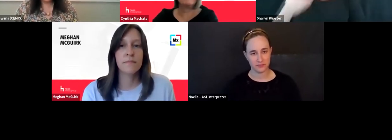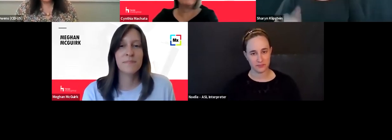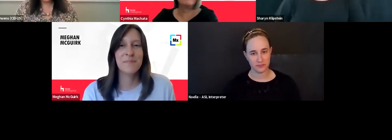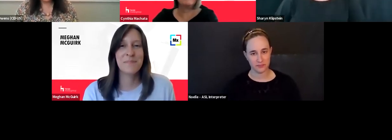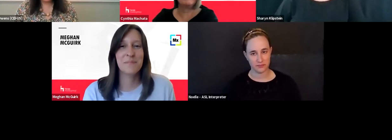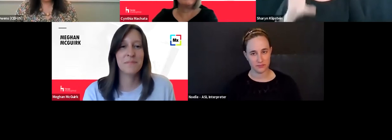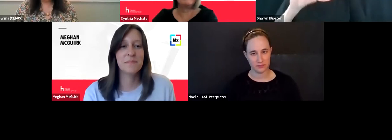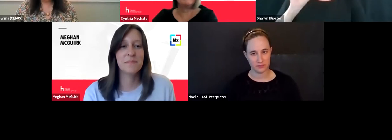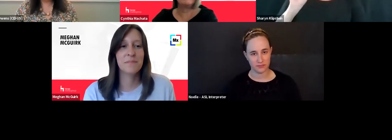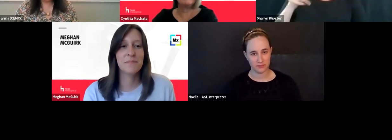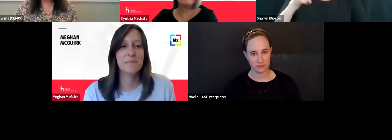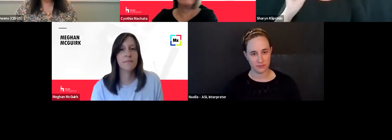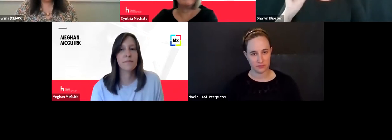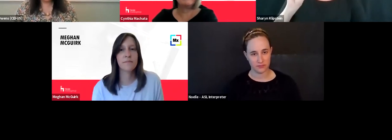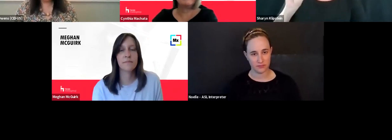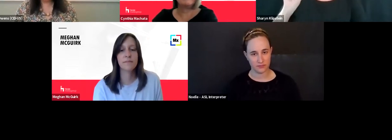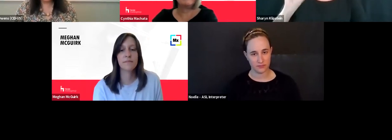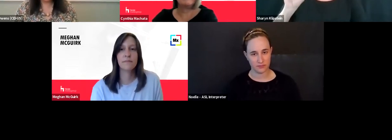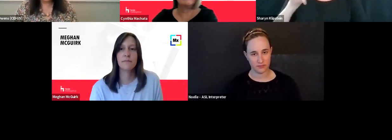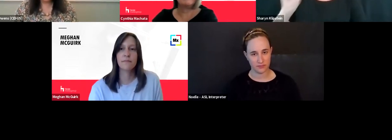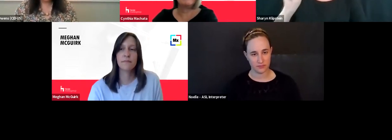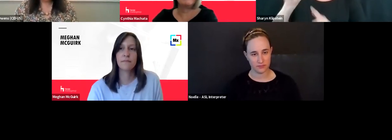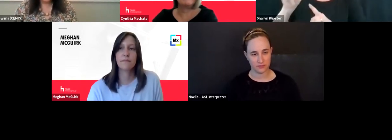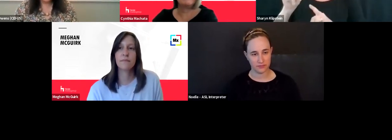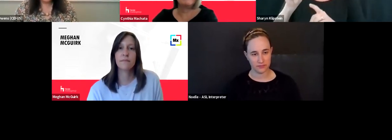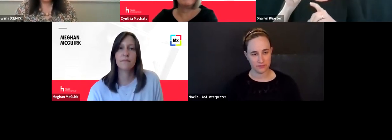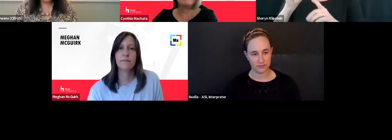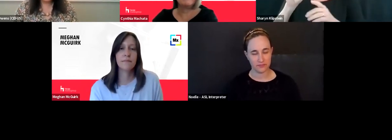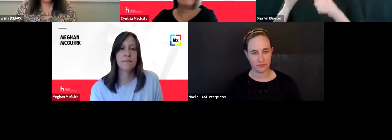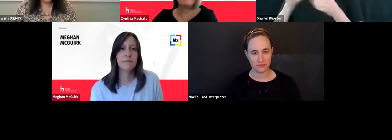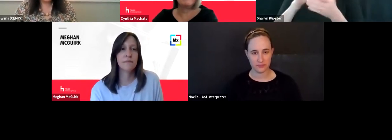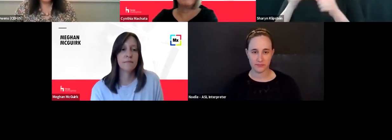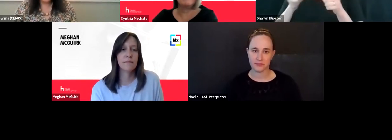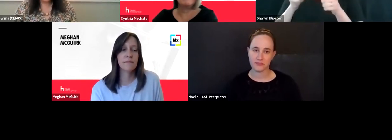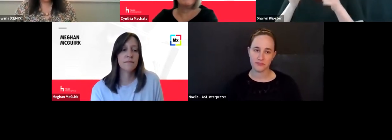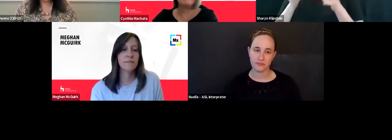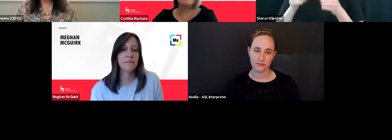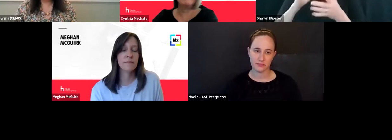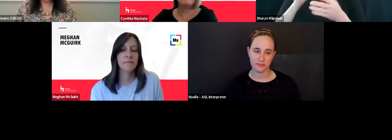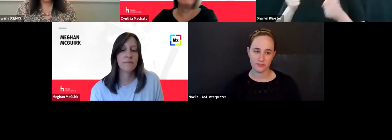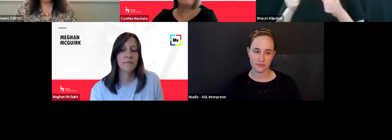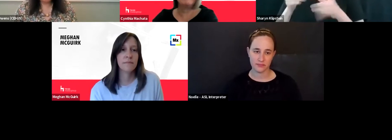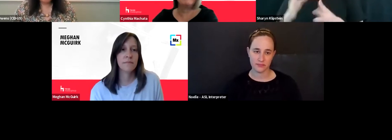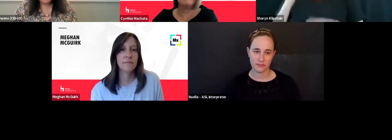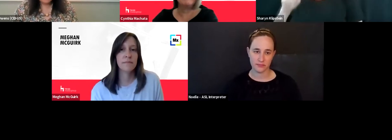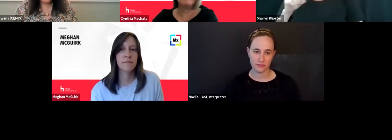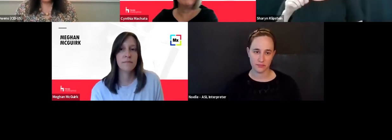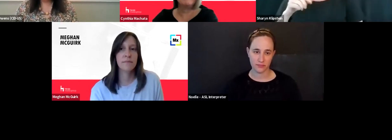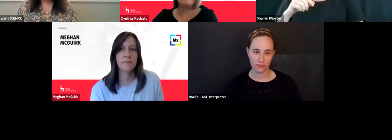Cynthia Machada, who is the North America Managing Director for Media Experience at HAVUS Media,